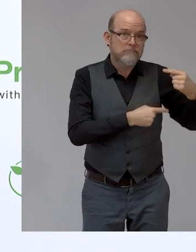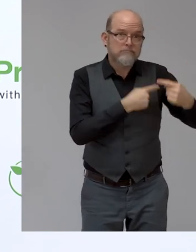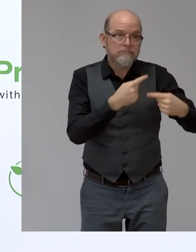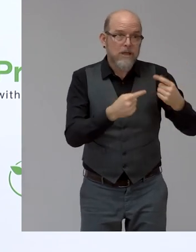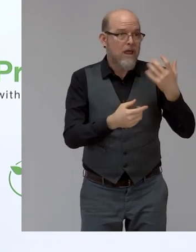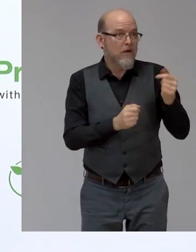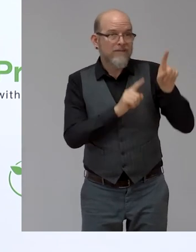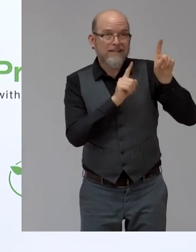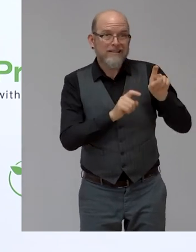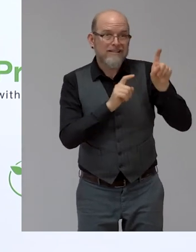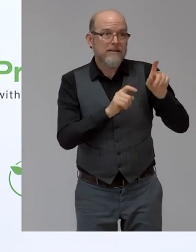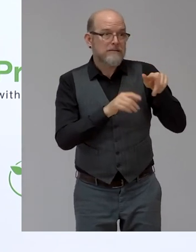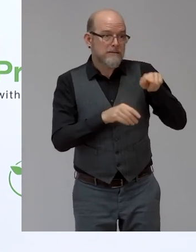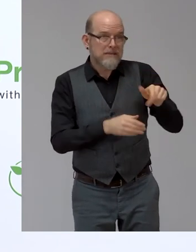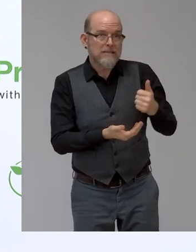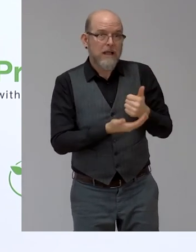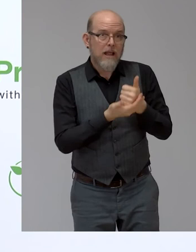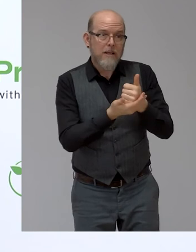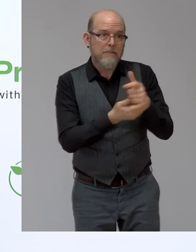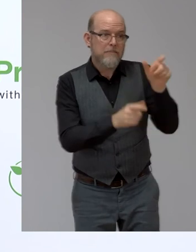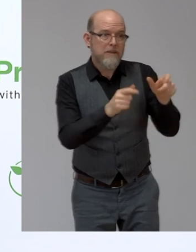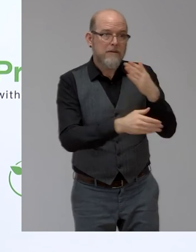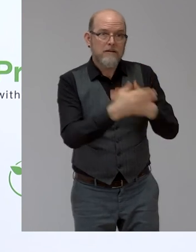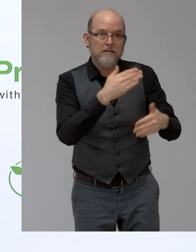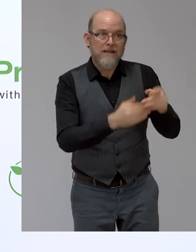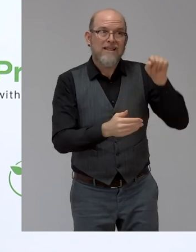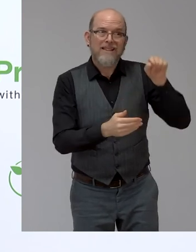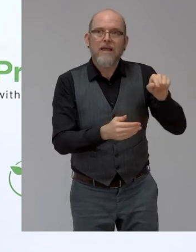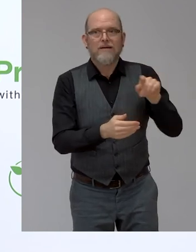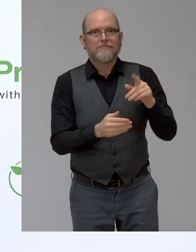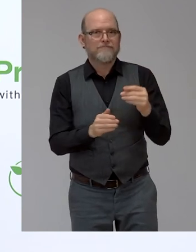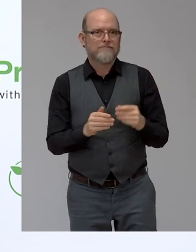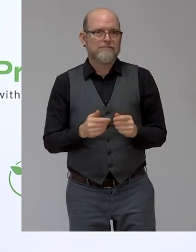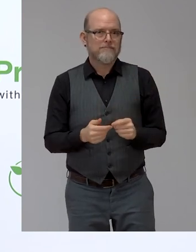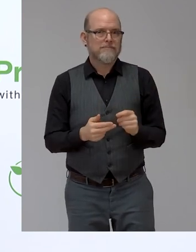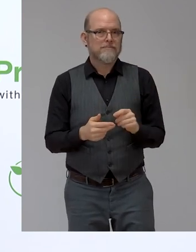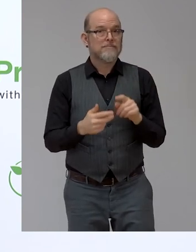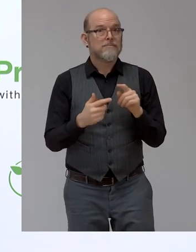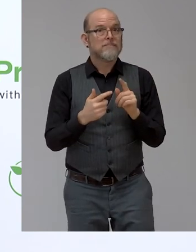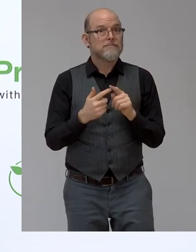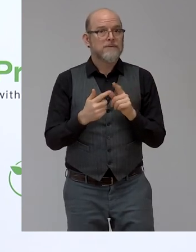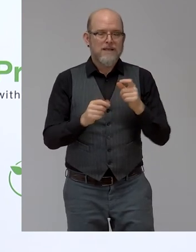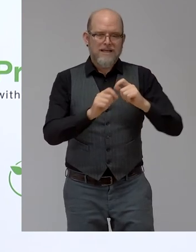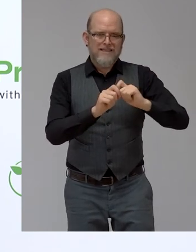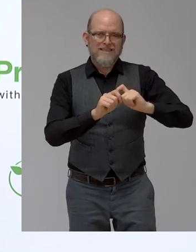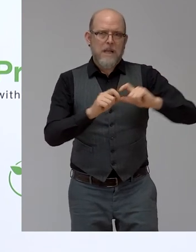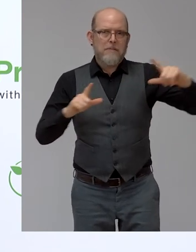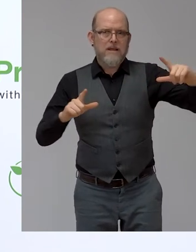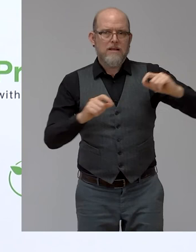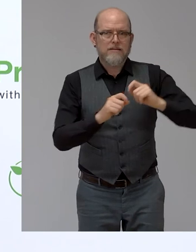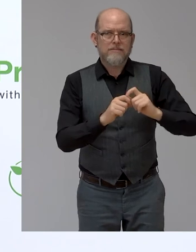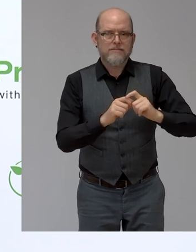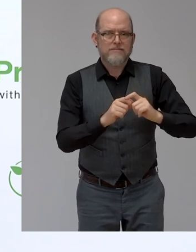with disability. And the third criteria is scalability. We don't want unicorns. We don't want